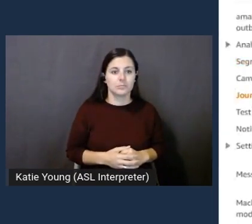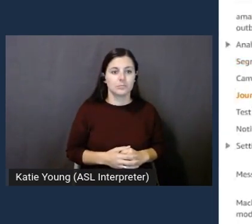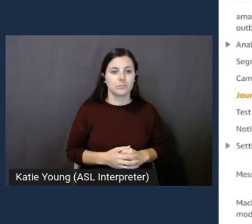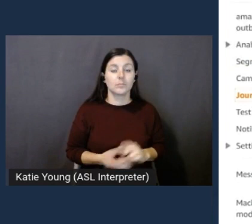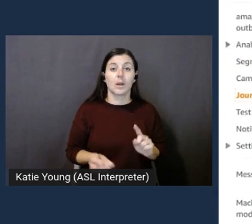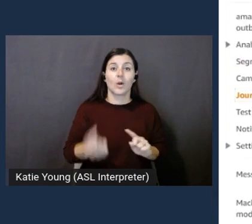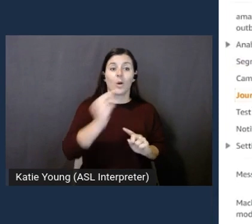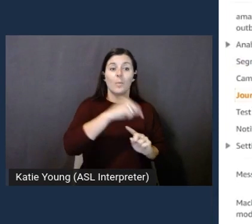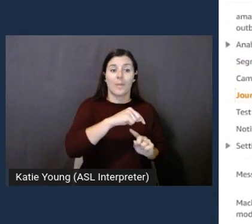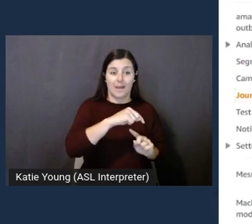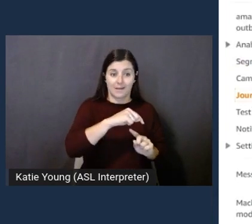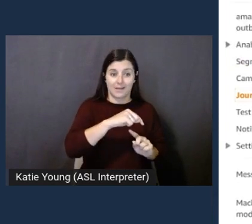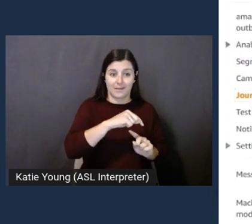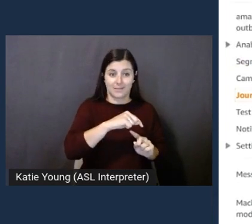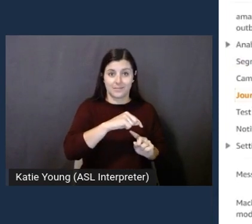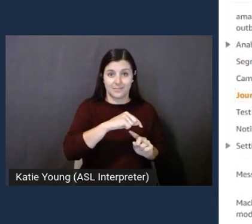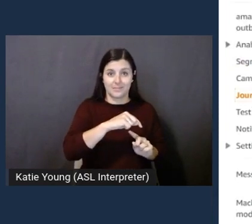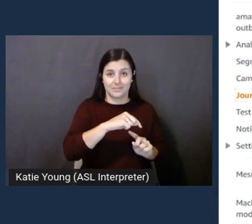We then go to journeys.